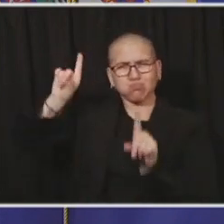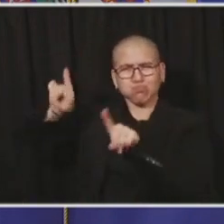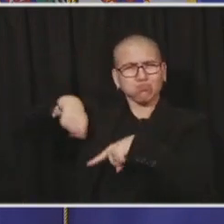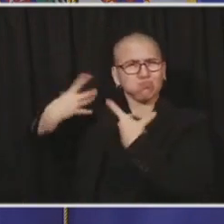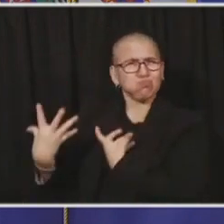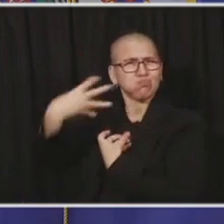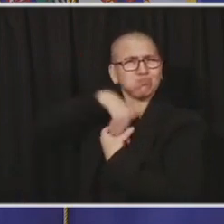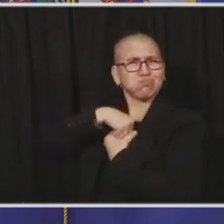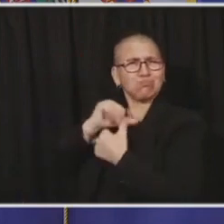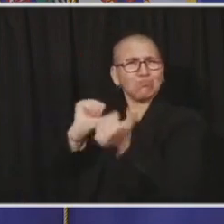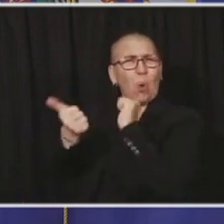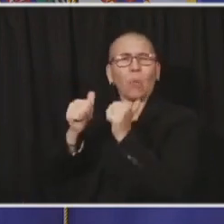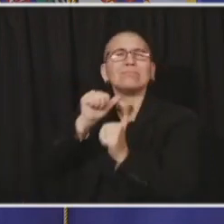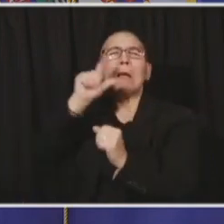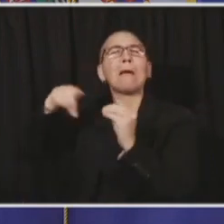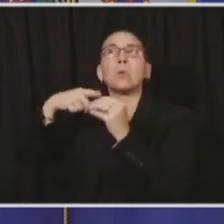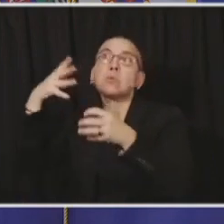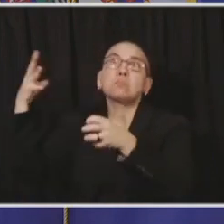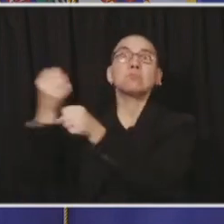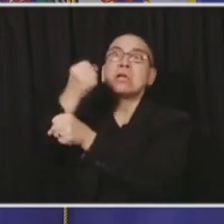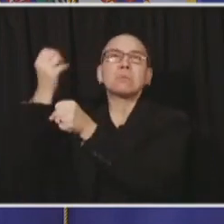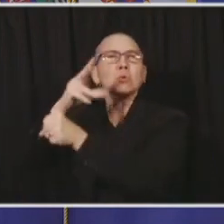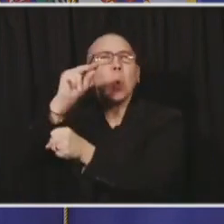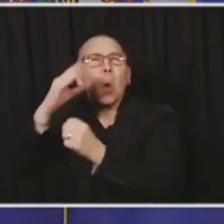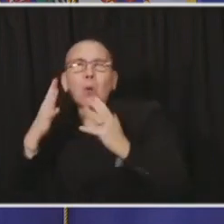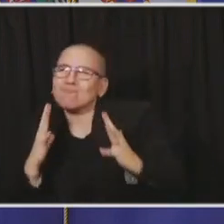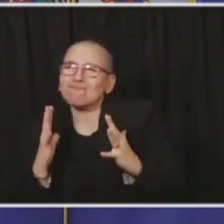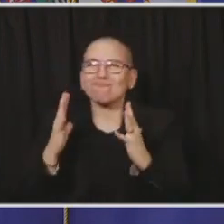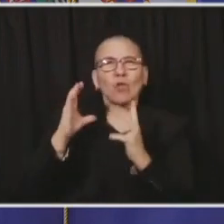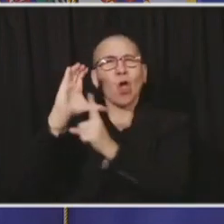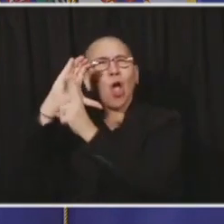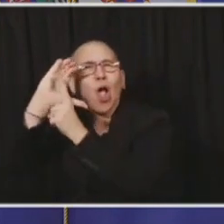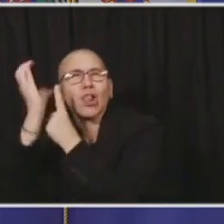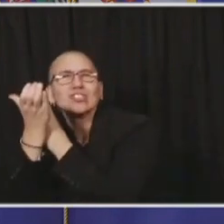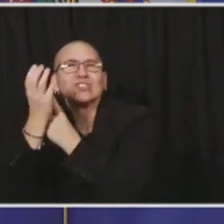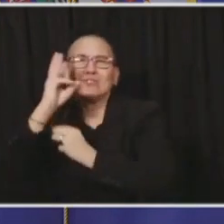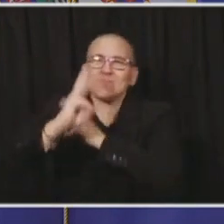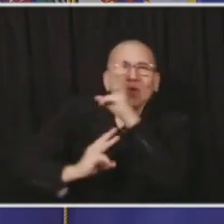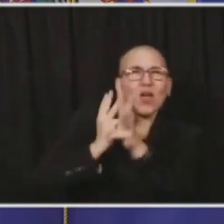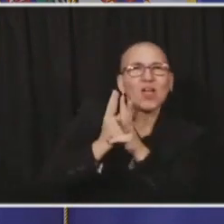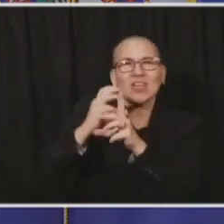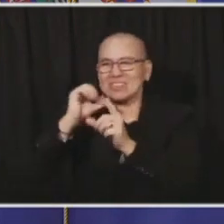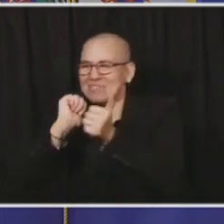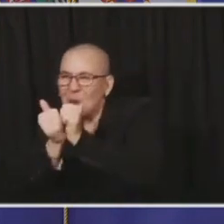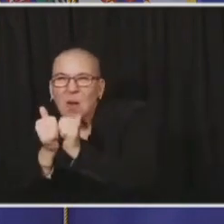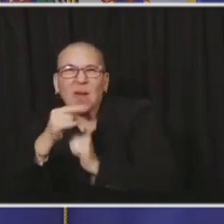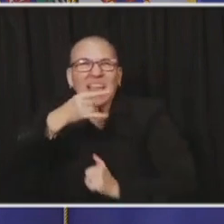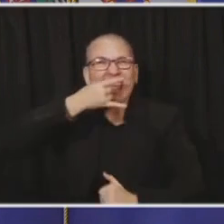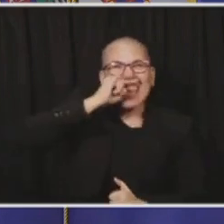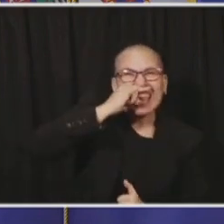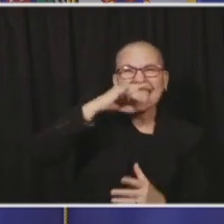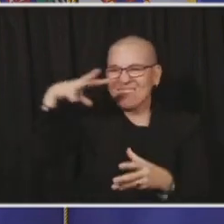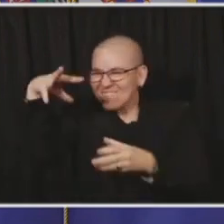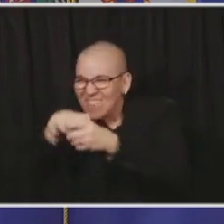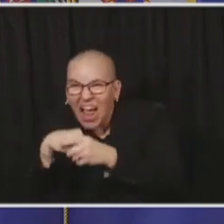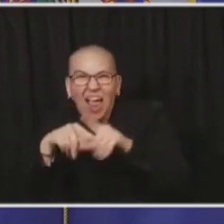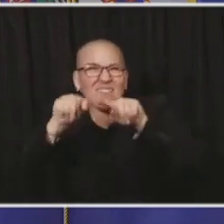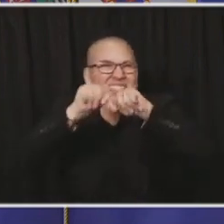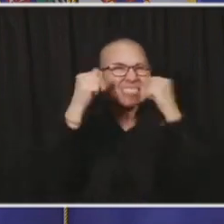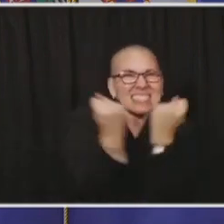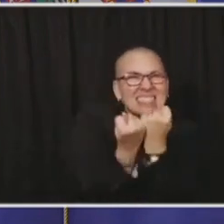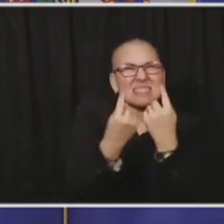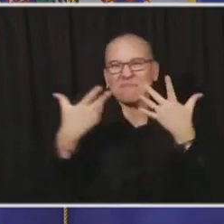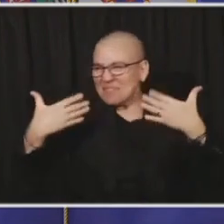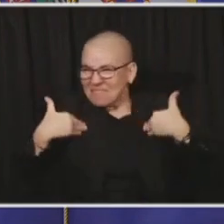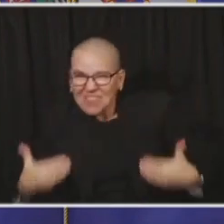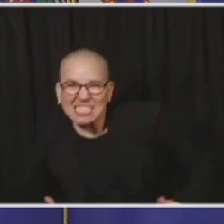winning a game. It's about the holistic part of a child and learning what it takes to be part of a team. It's the mental and physical aspects of it that